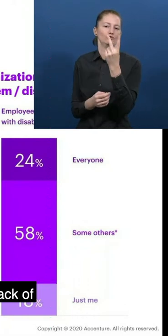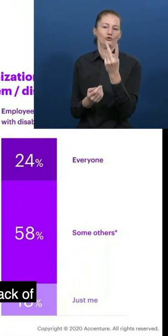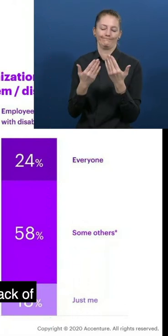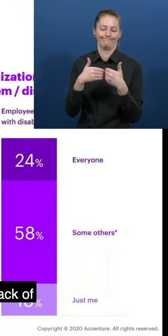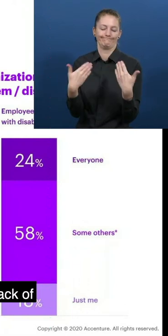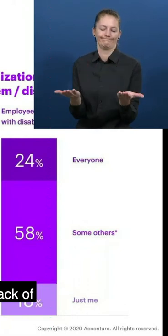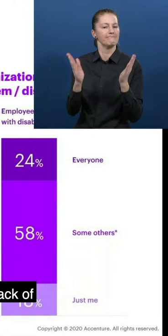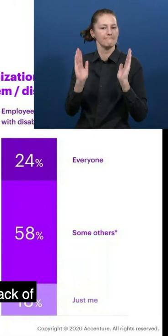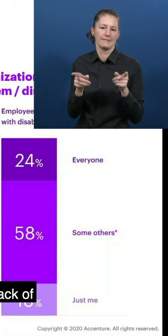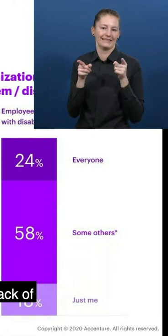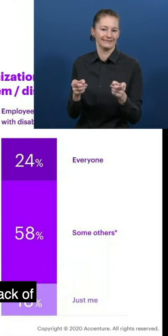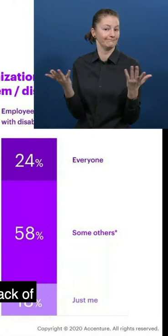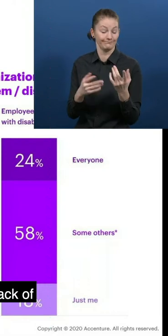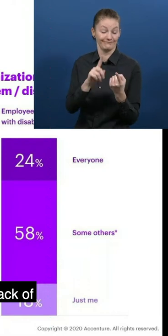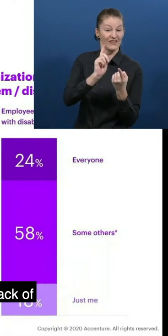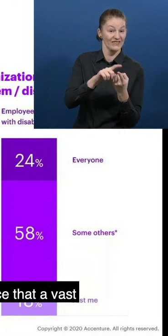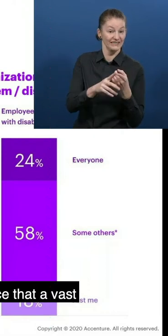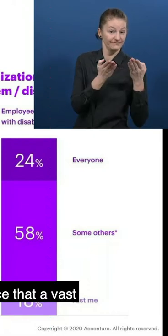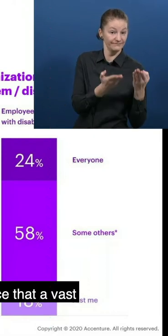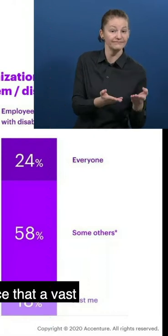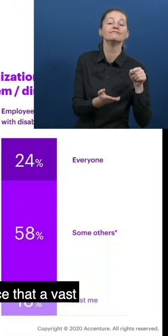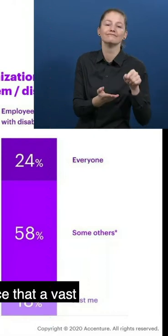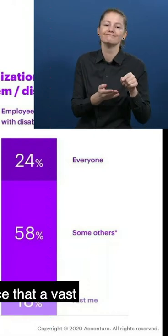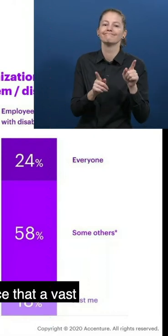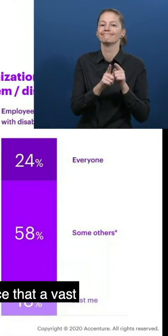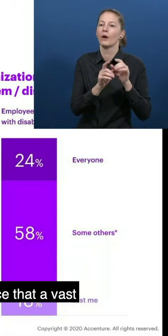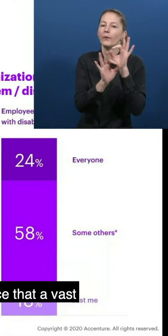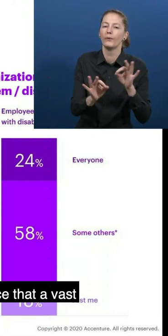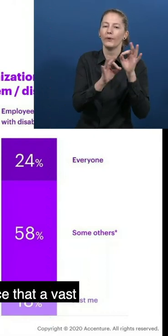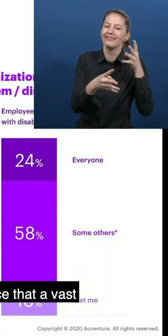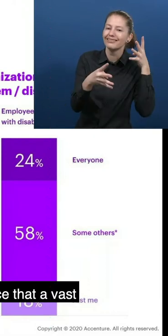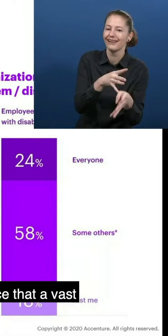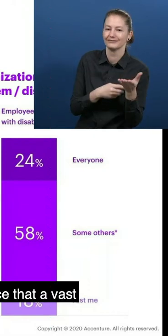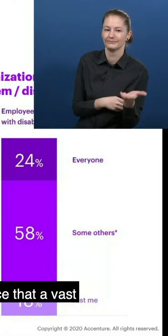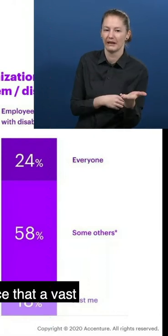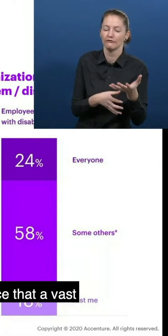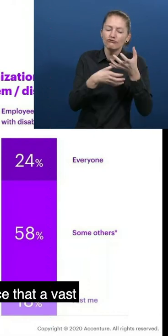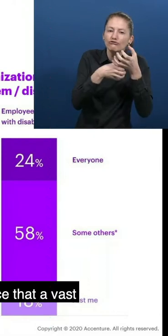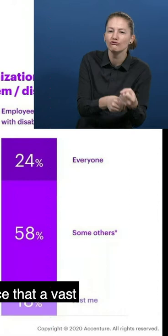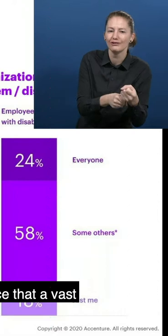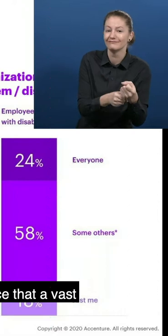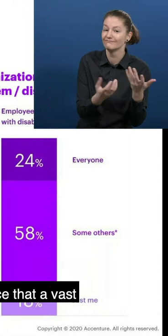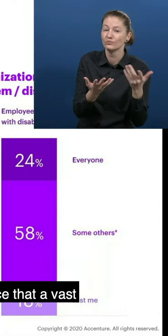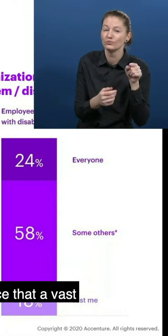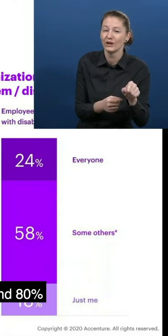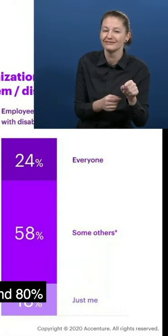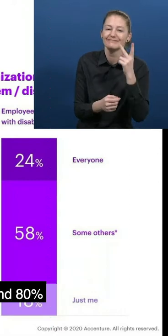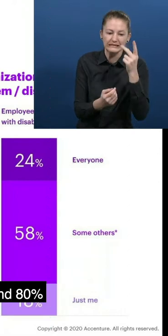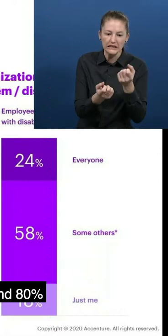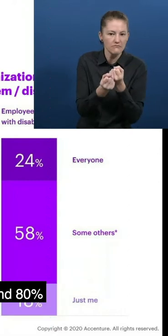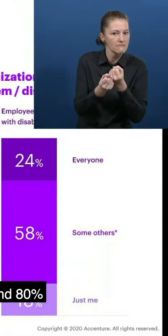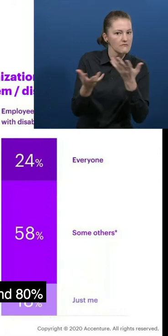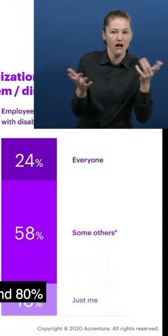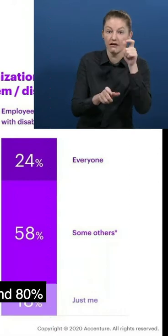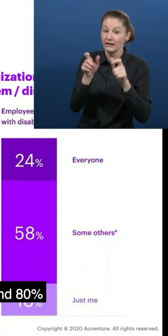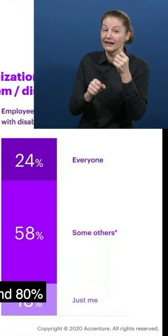hampered by two things. First is the lack of transparency and trust. But we have strong evidence that a vast majority of